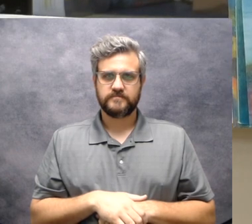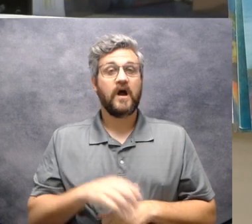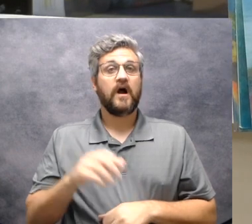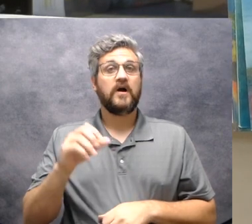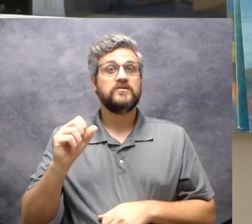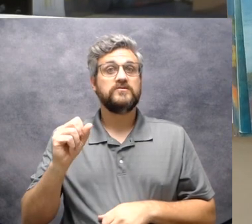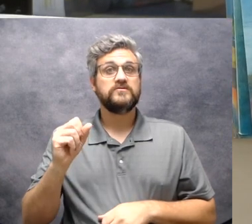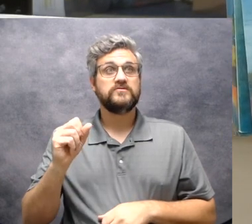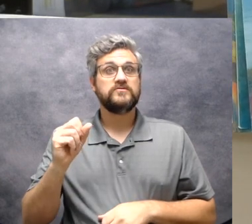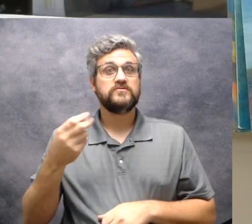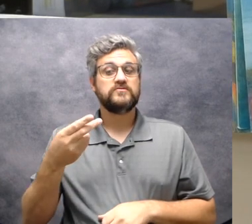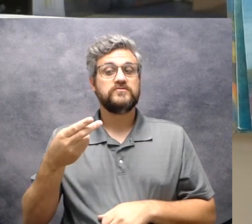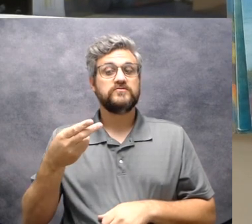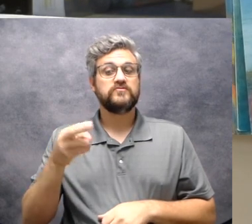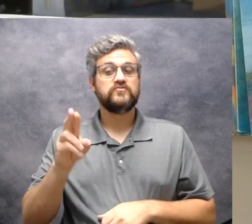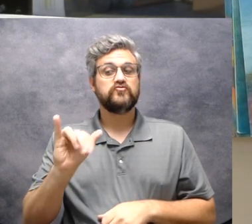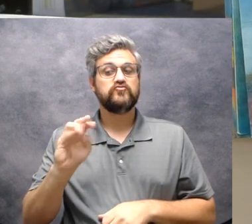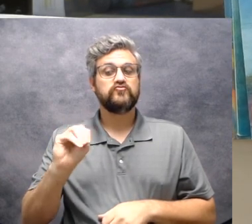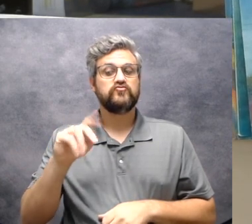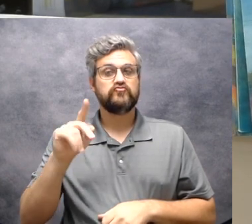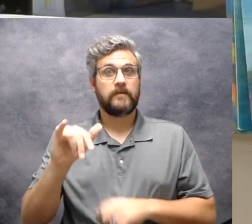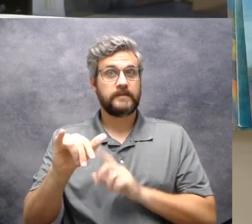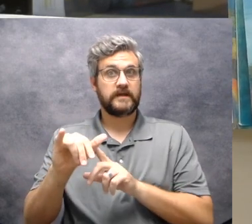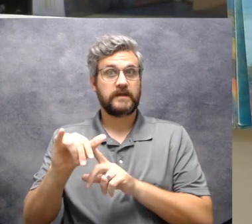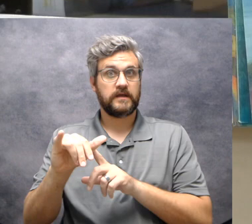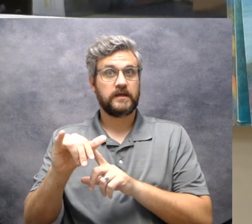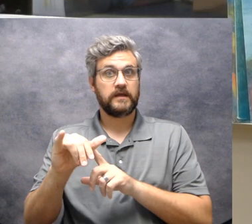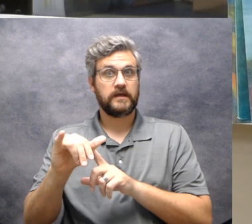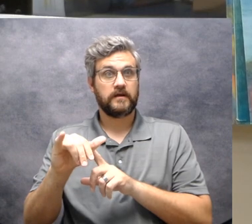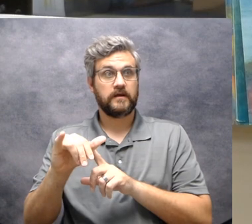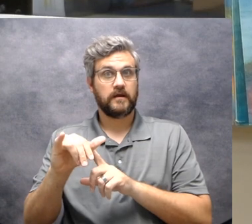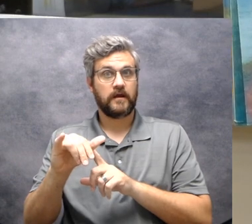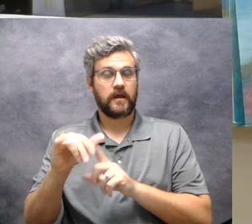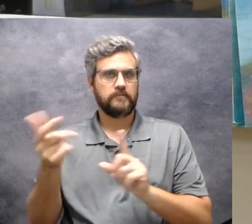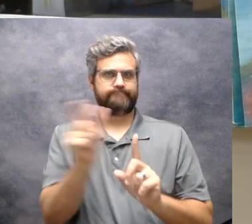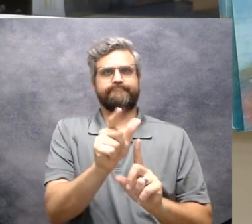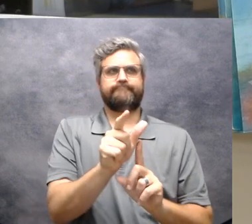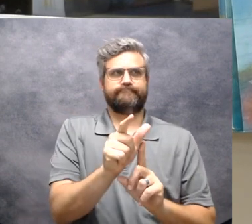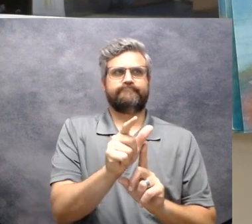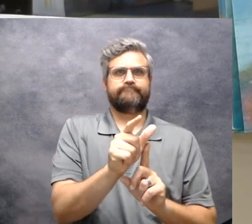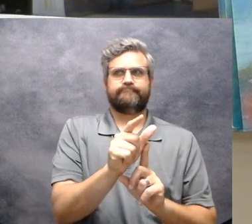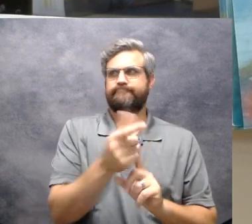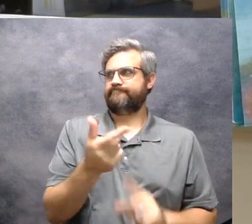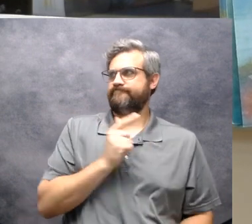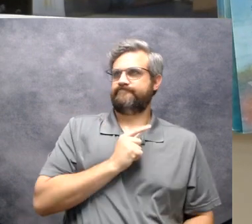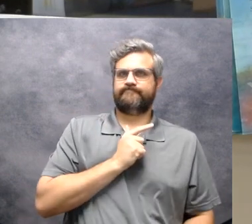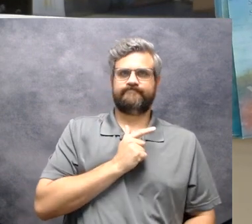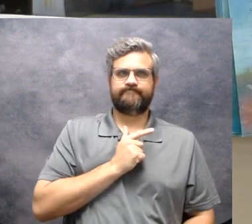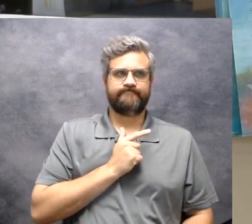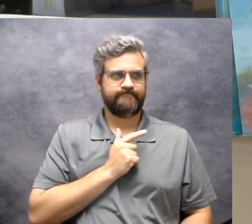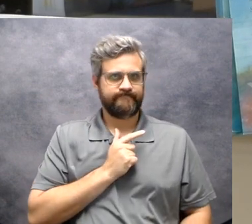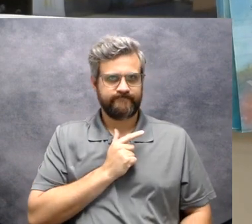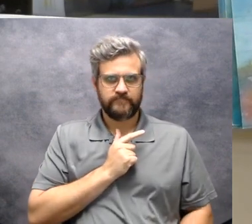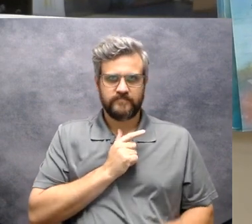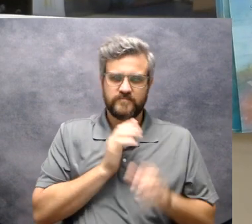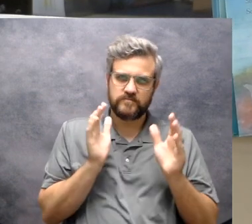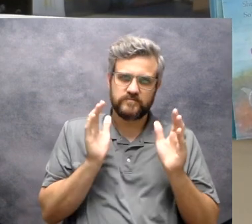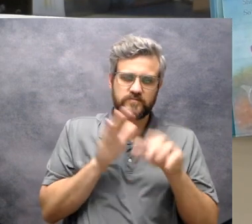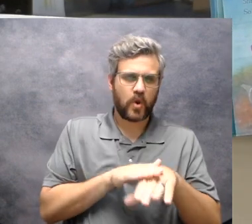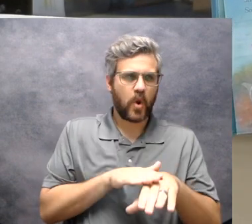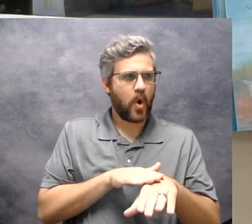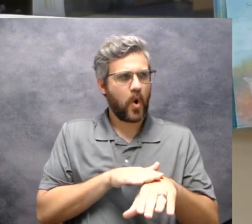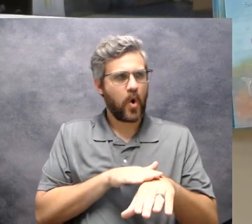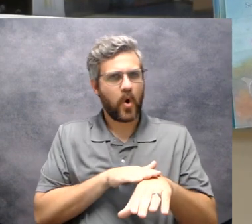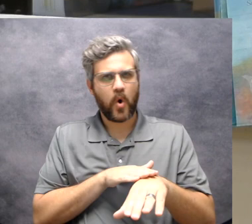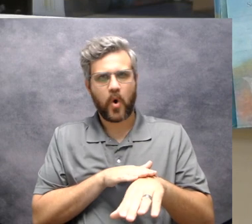Big Shrimpy was it. Shrimpy was too slow.